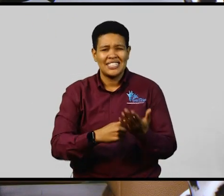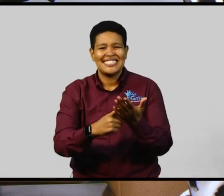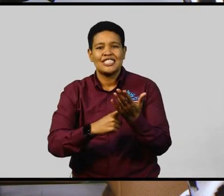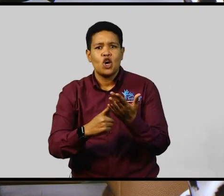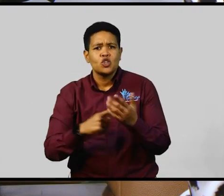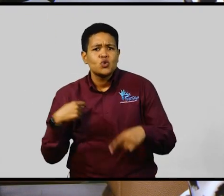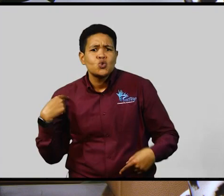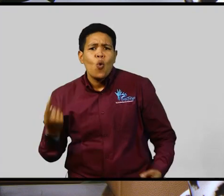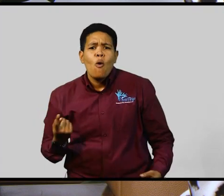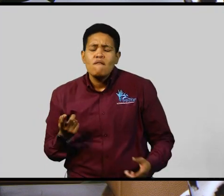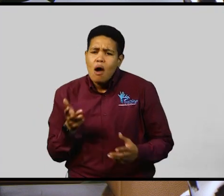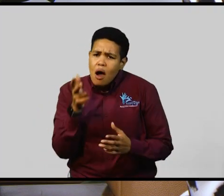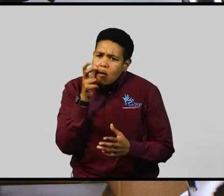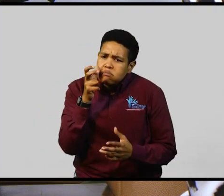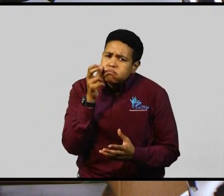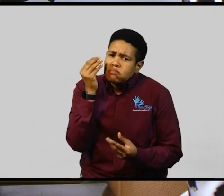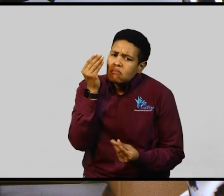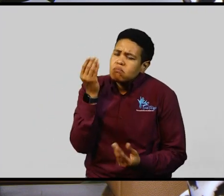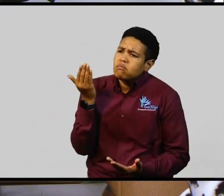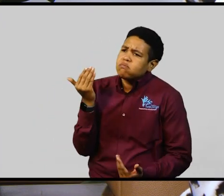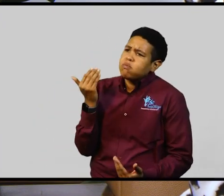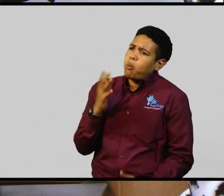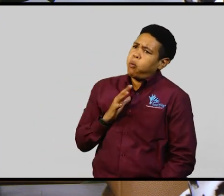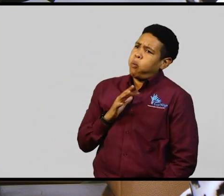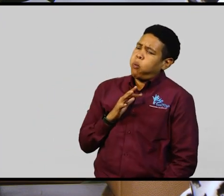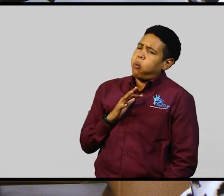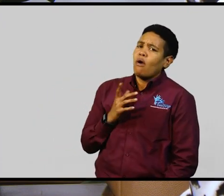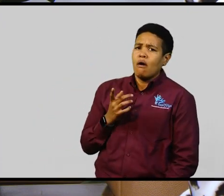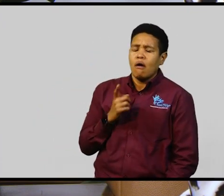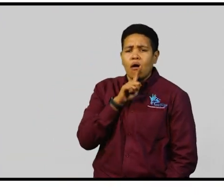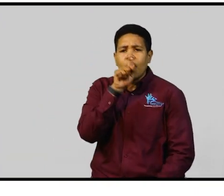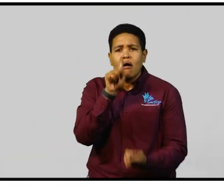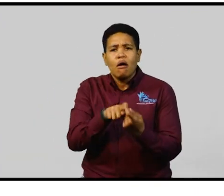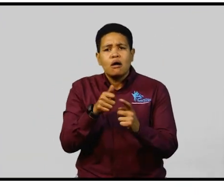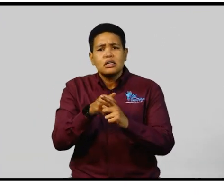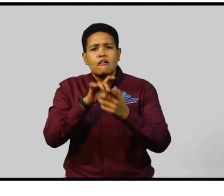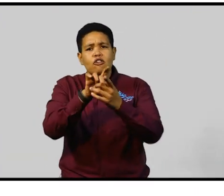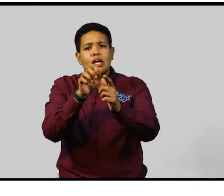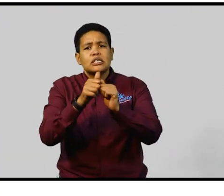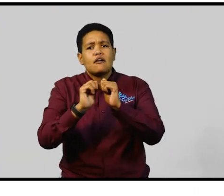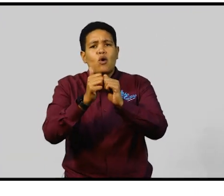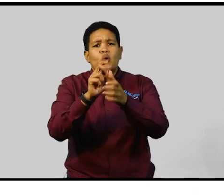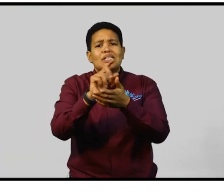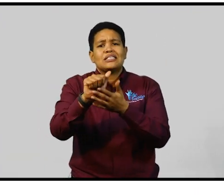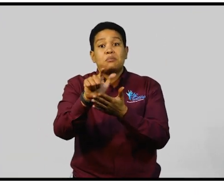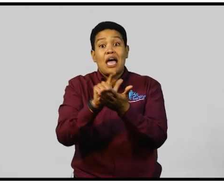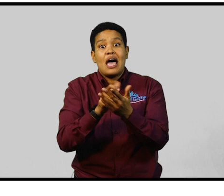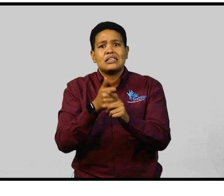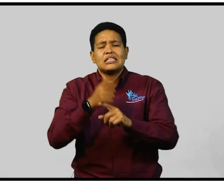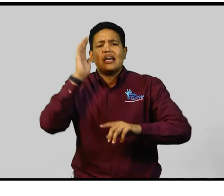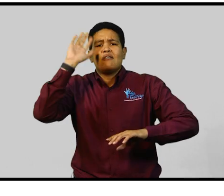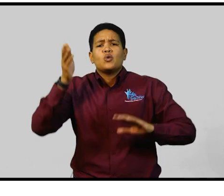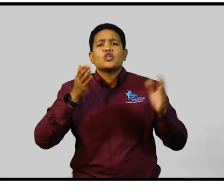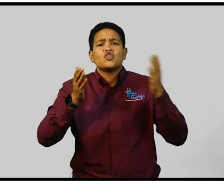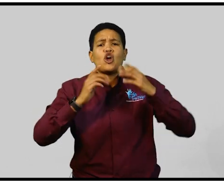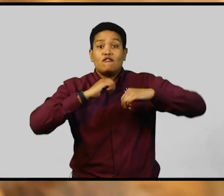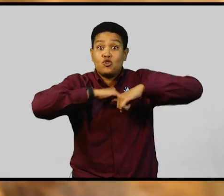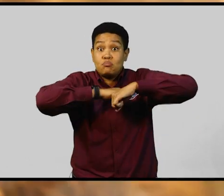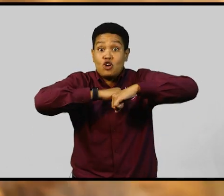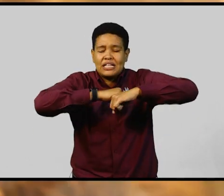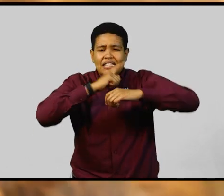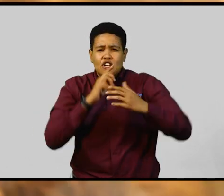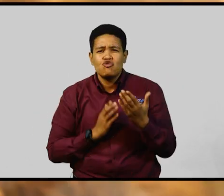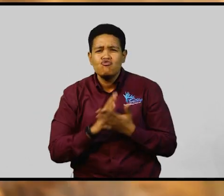so far has been very informative, particularly as it relates to how the Disabilities Act will serve to protect